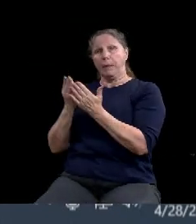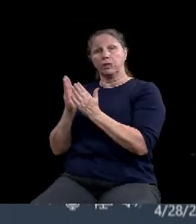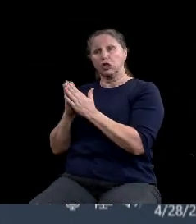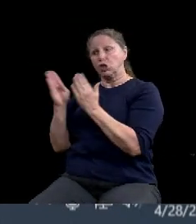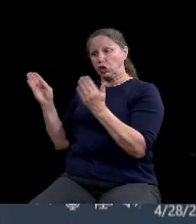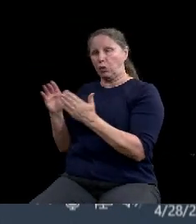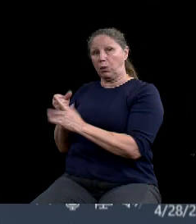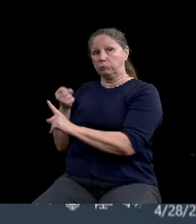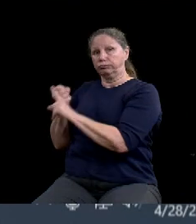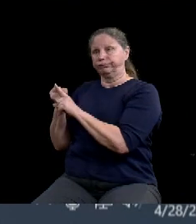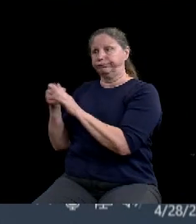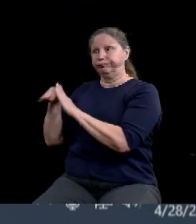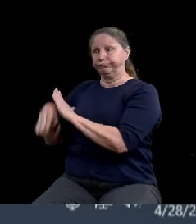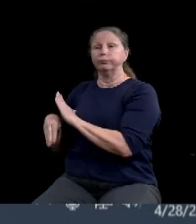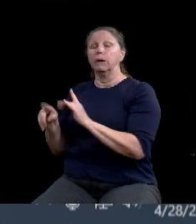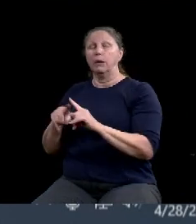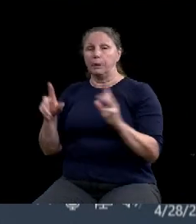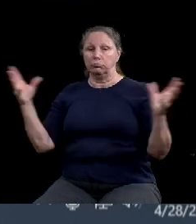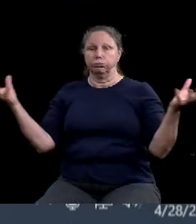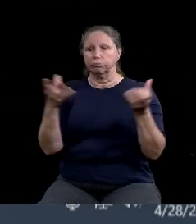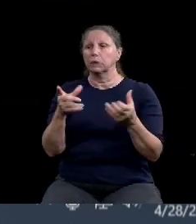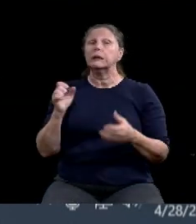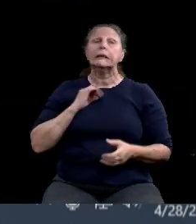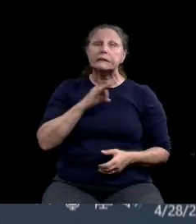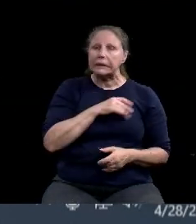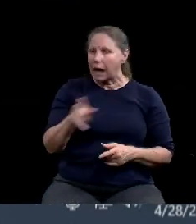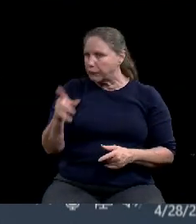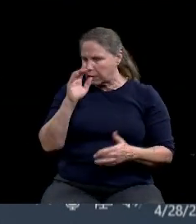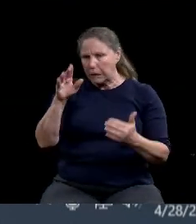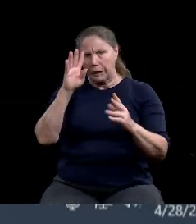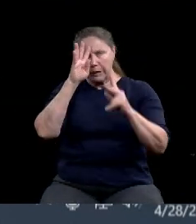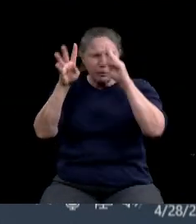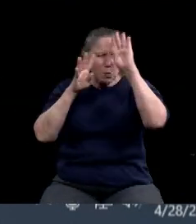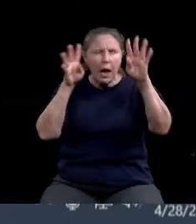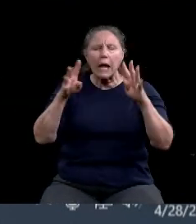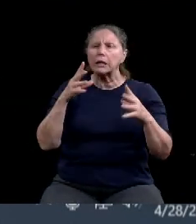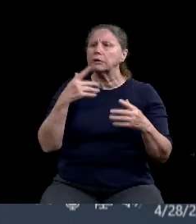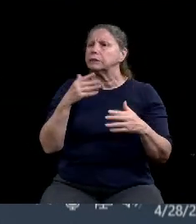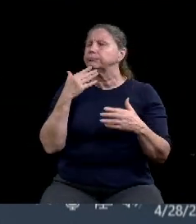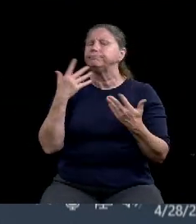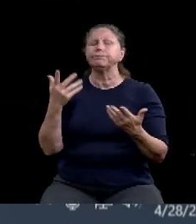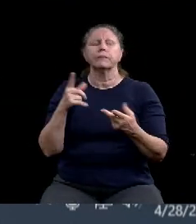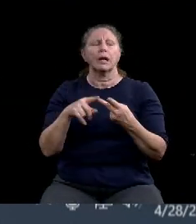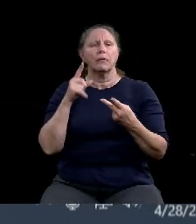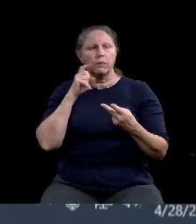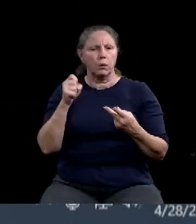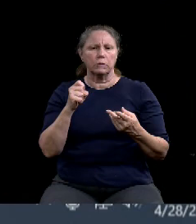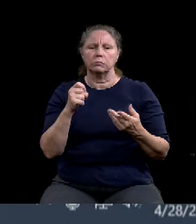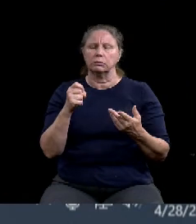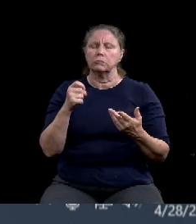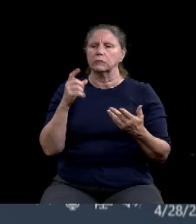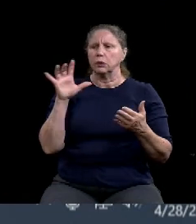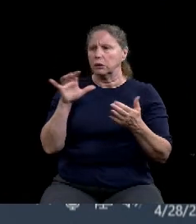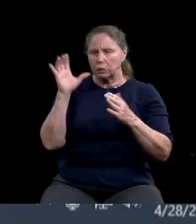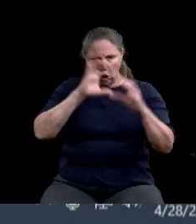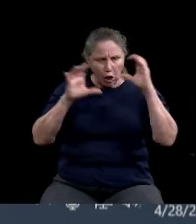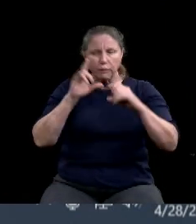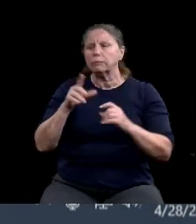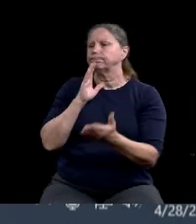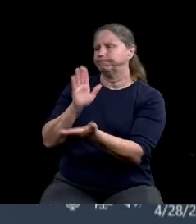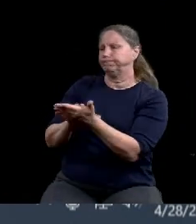creative thinking on this and thanks to, uh, the county and to the, uh, Economic Development Corporation for their,